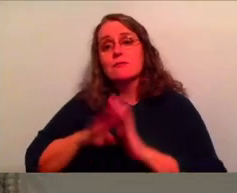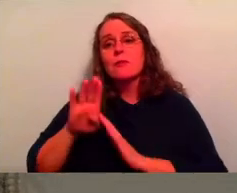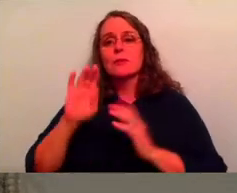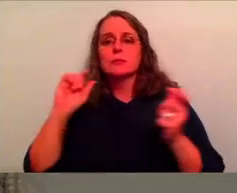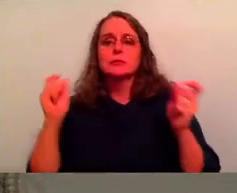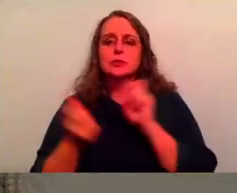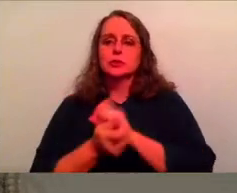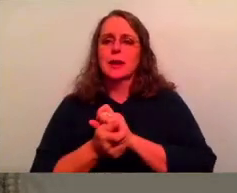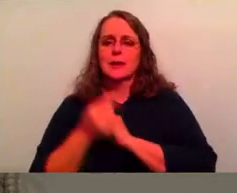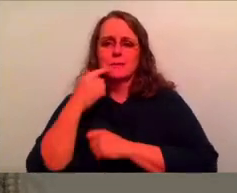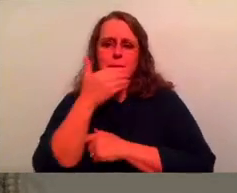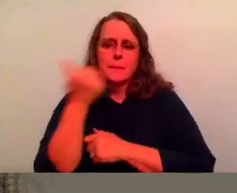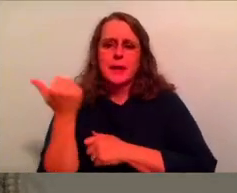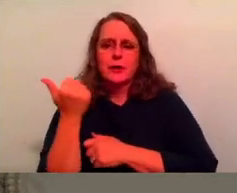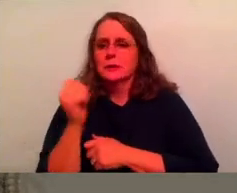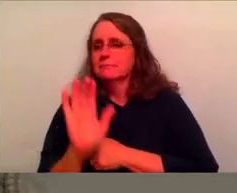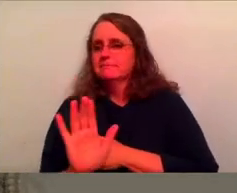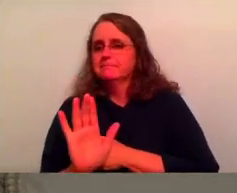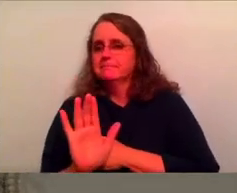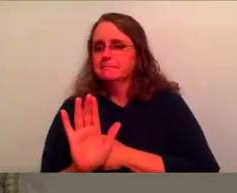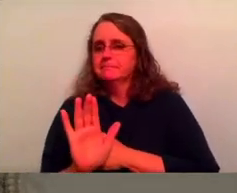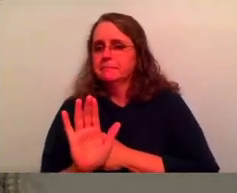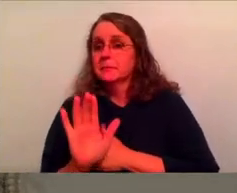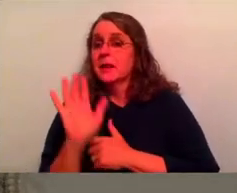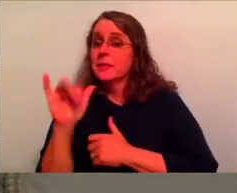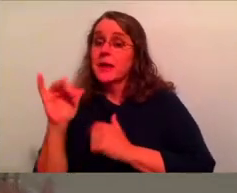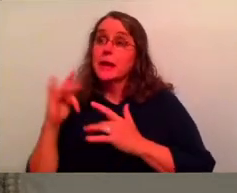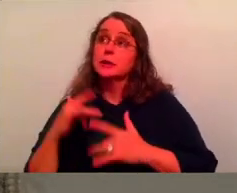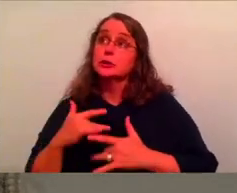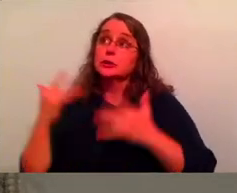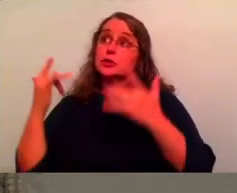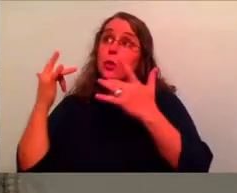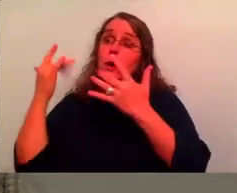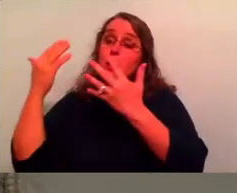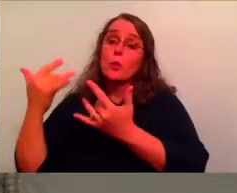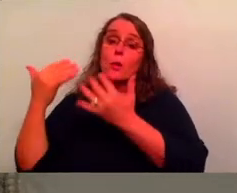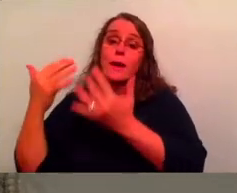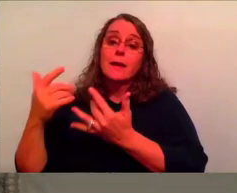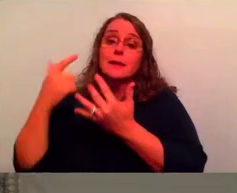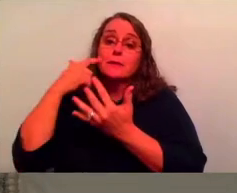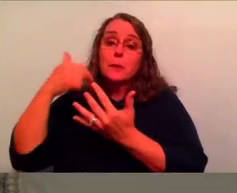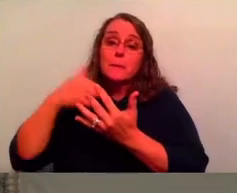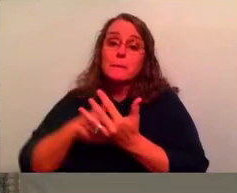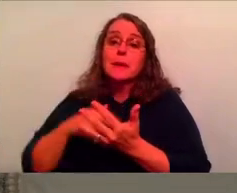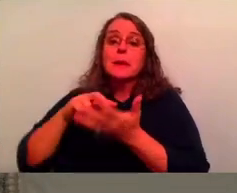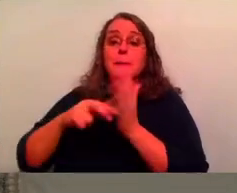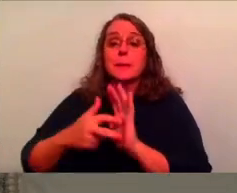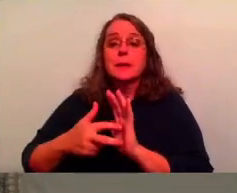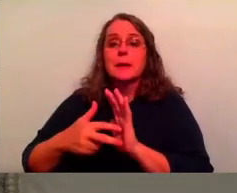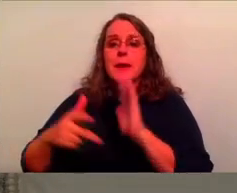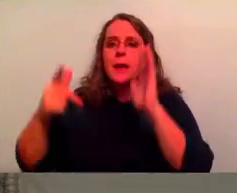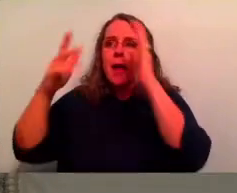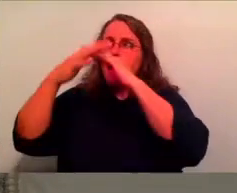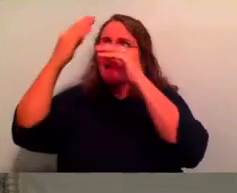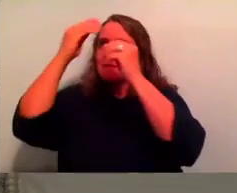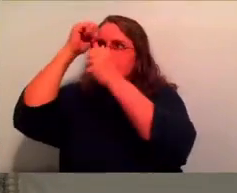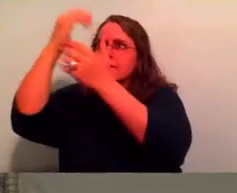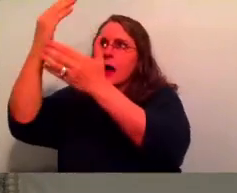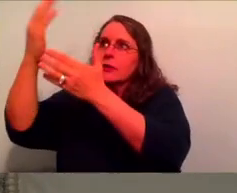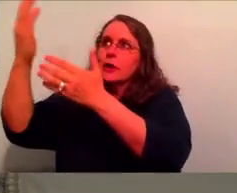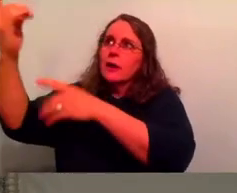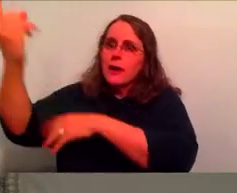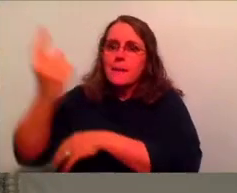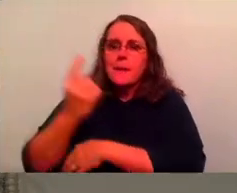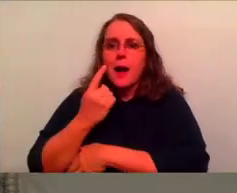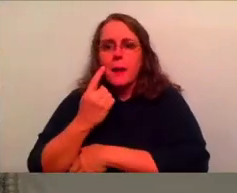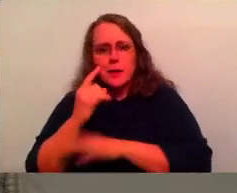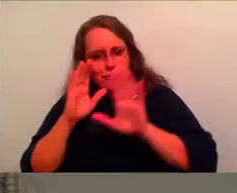for the better. It's no, the goal is the joy that waits before me, which is my heavenly father coming up to me and going great job. I'm